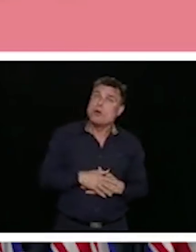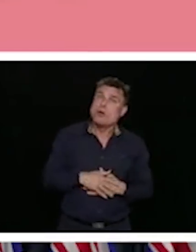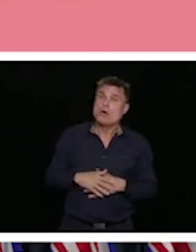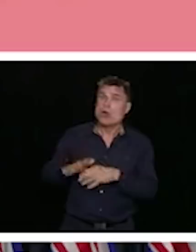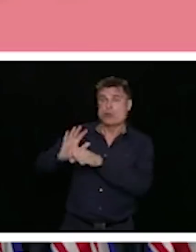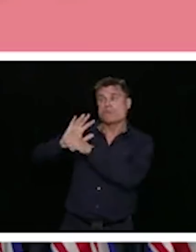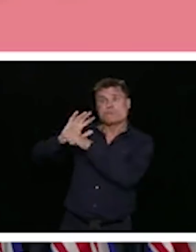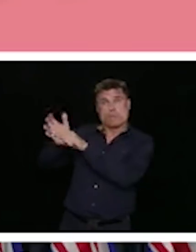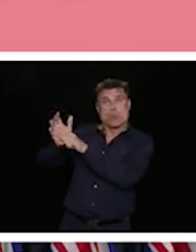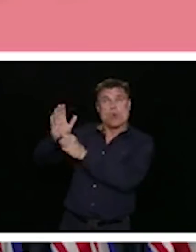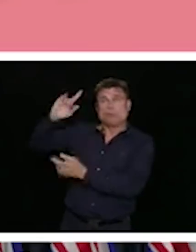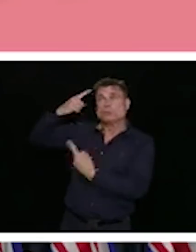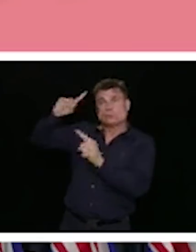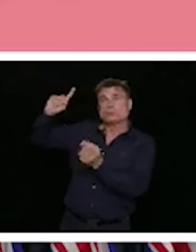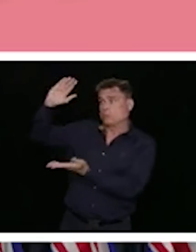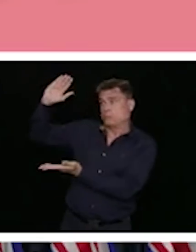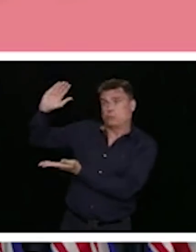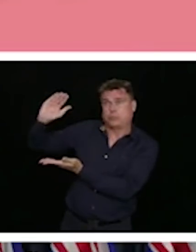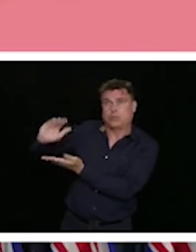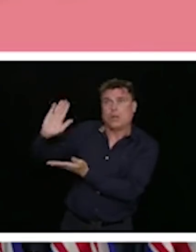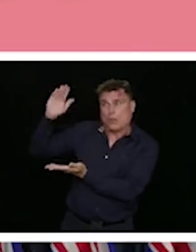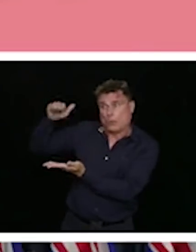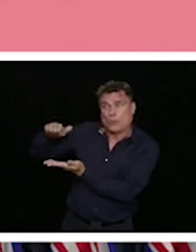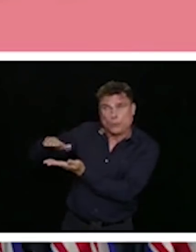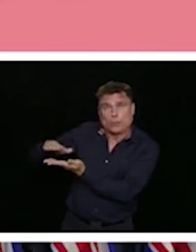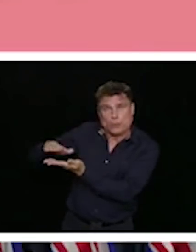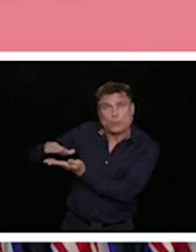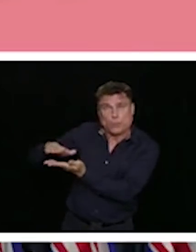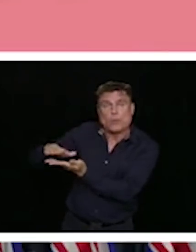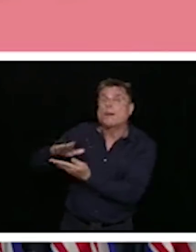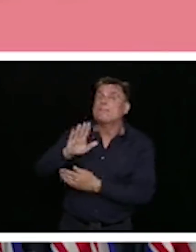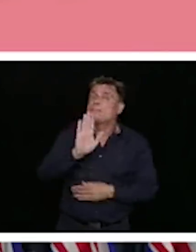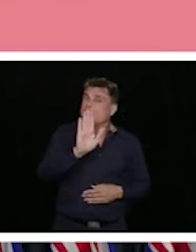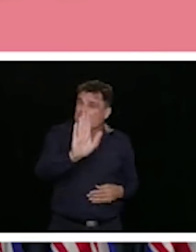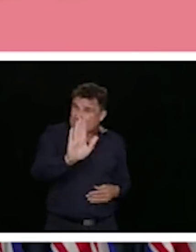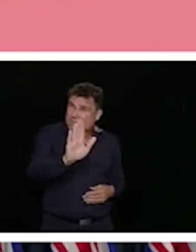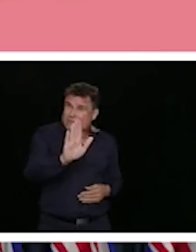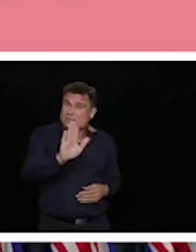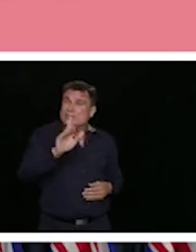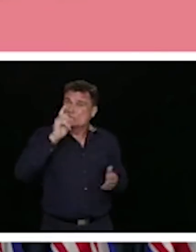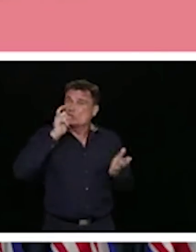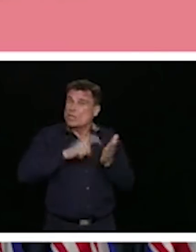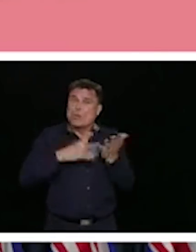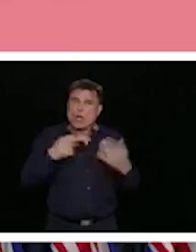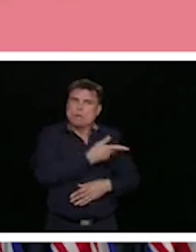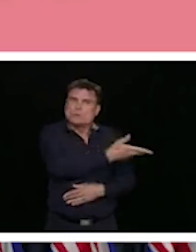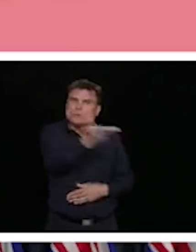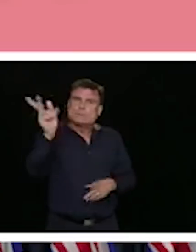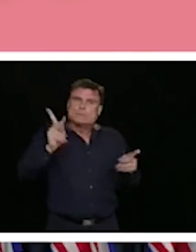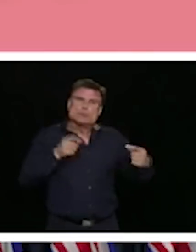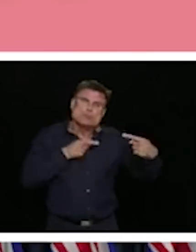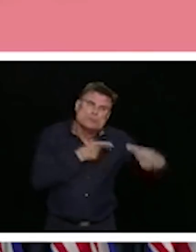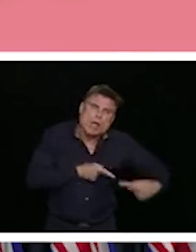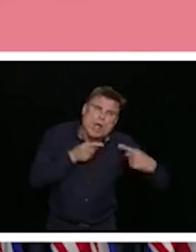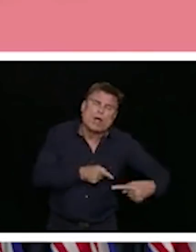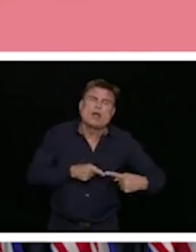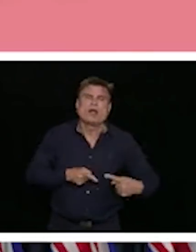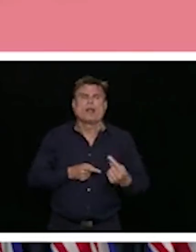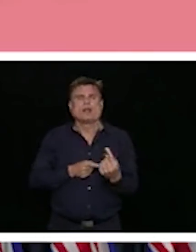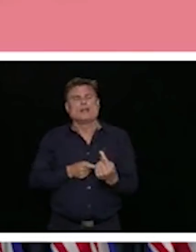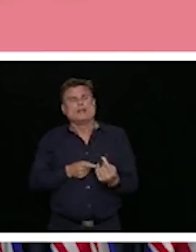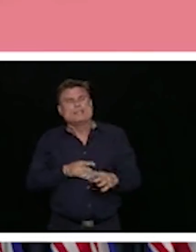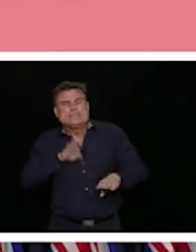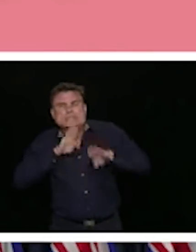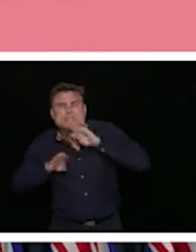has come with significant challenges and more for certain parts of our population than others. This survey and the analysis